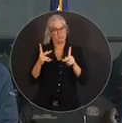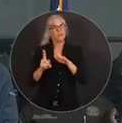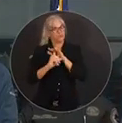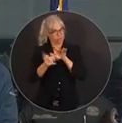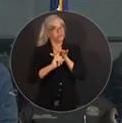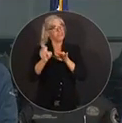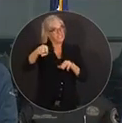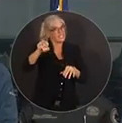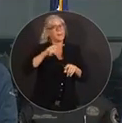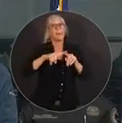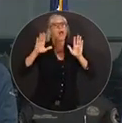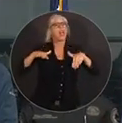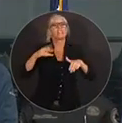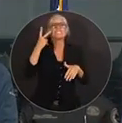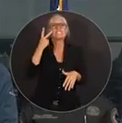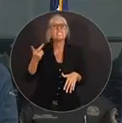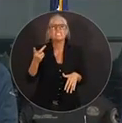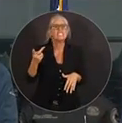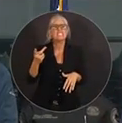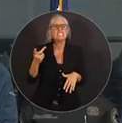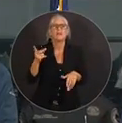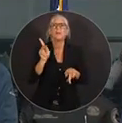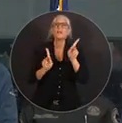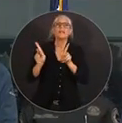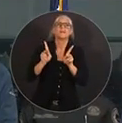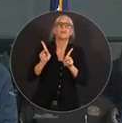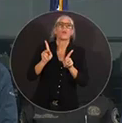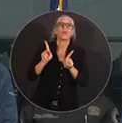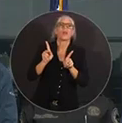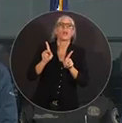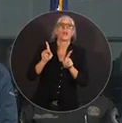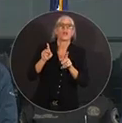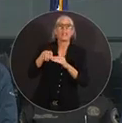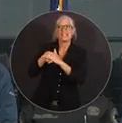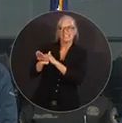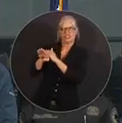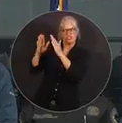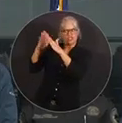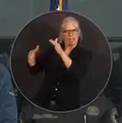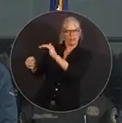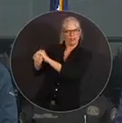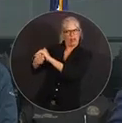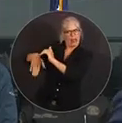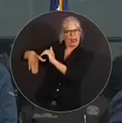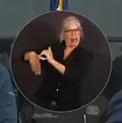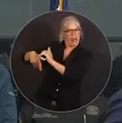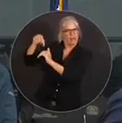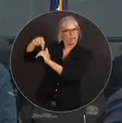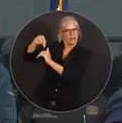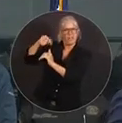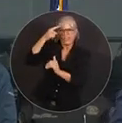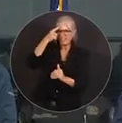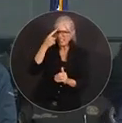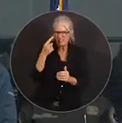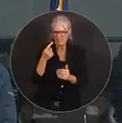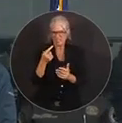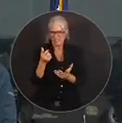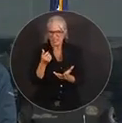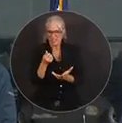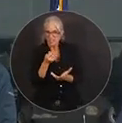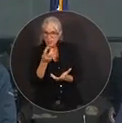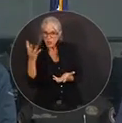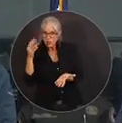have not seen a lot of folks going into the shelter yet. I think the total population is, what, a few thousand, Kevin, as of right now.